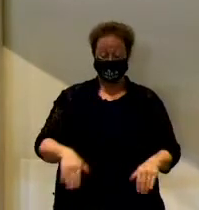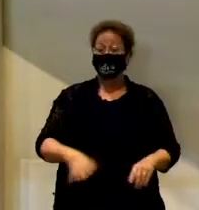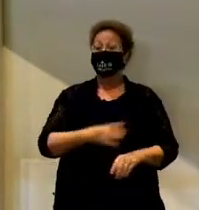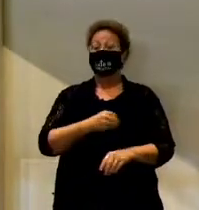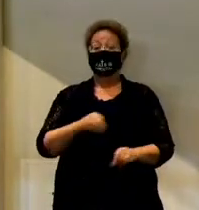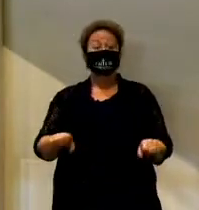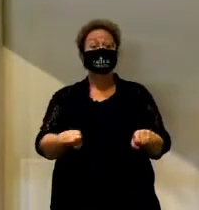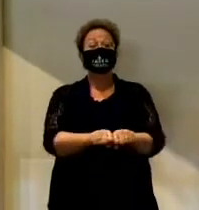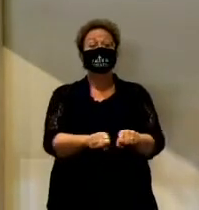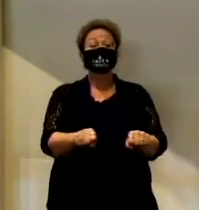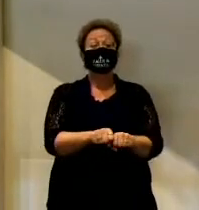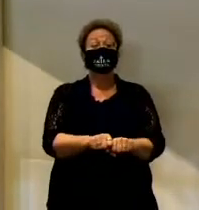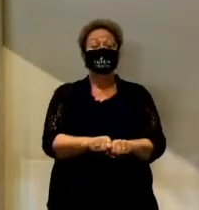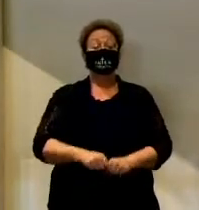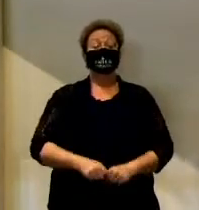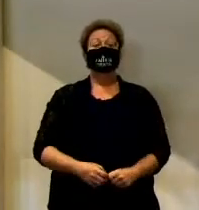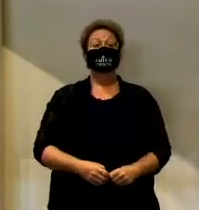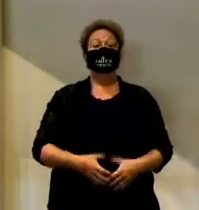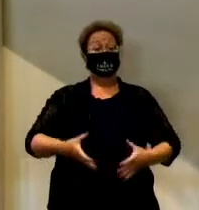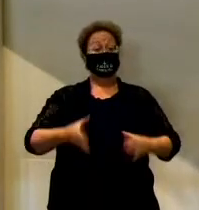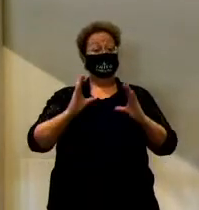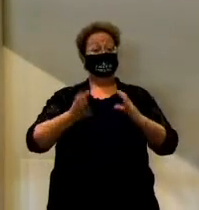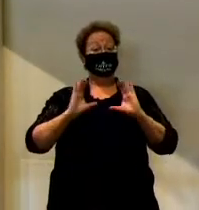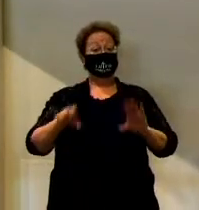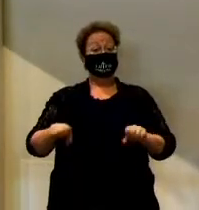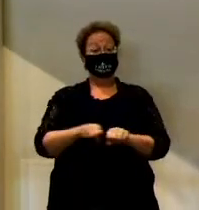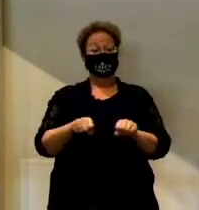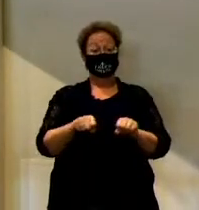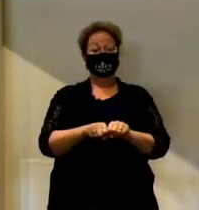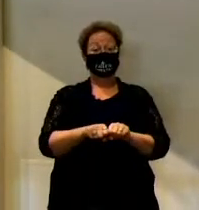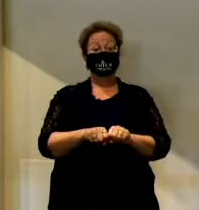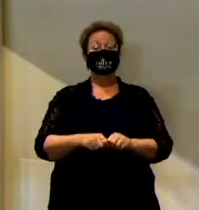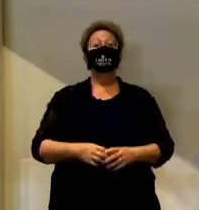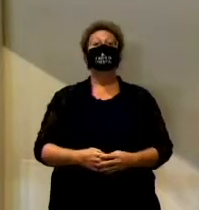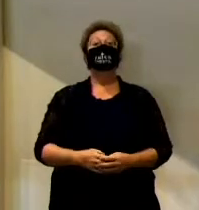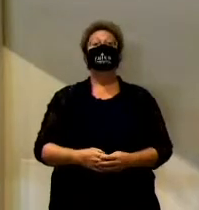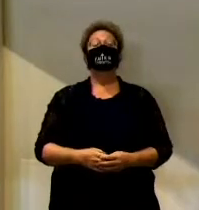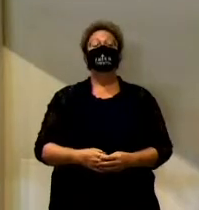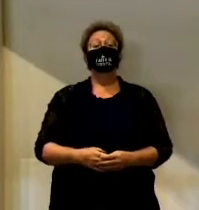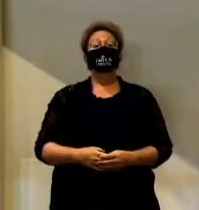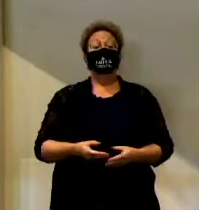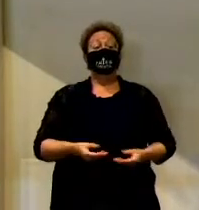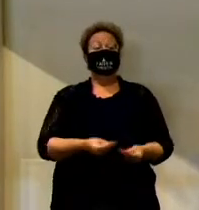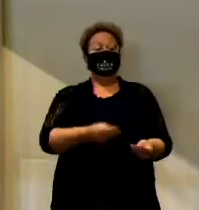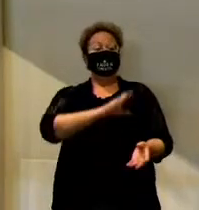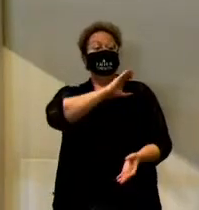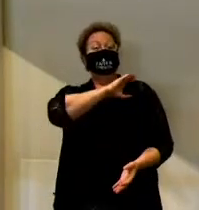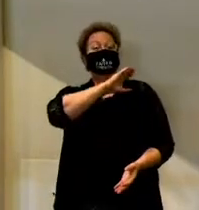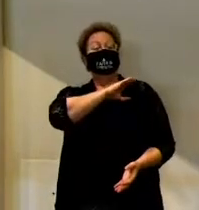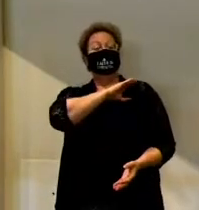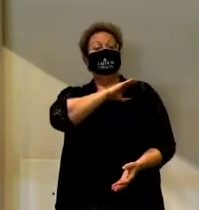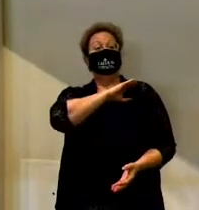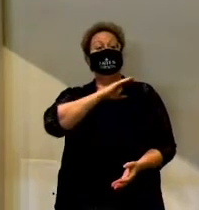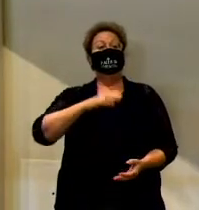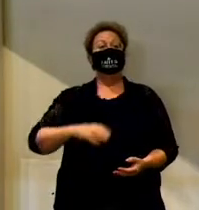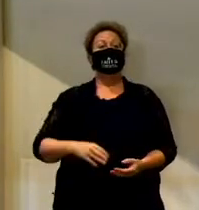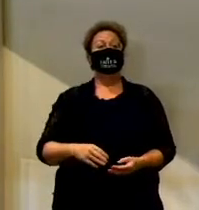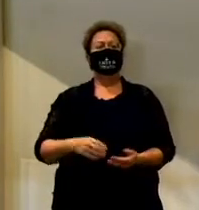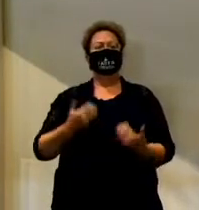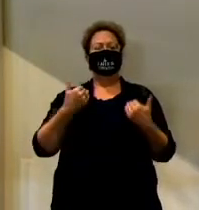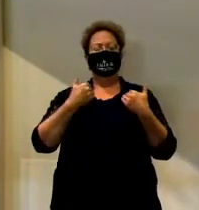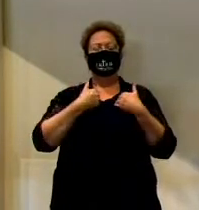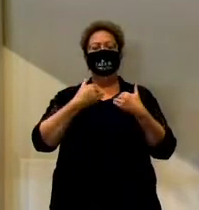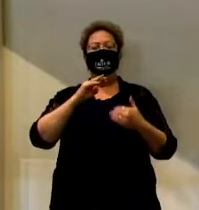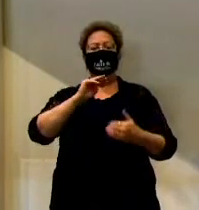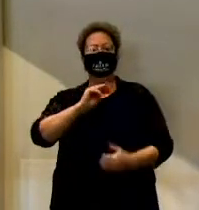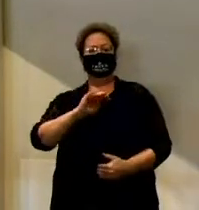including a pair of basketball shoes for Calvin. And the shoes had the initials MJ on